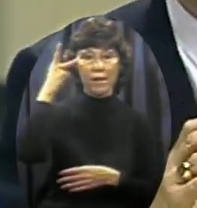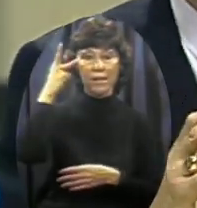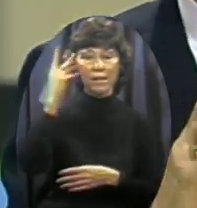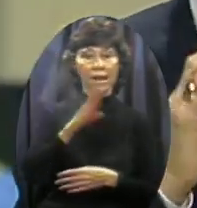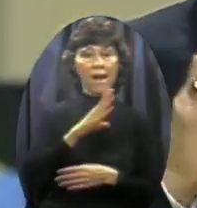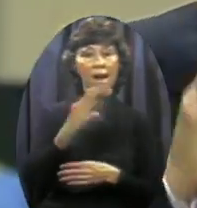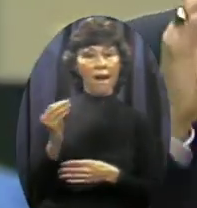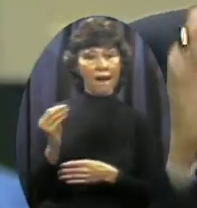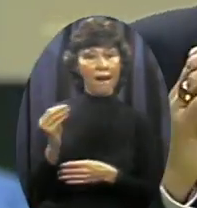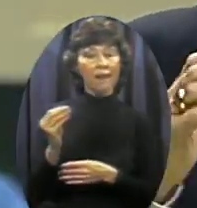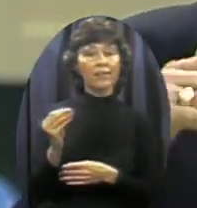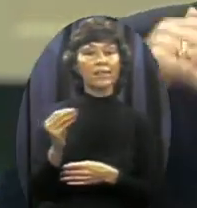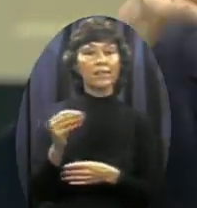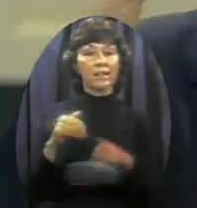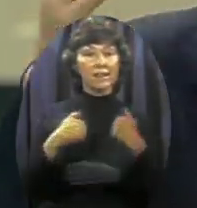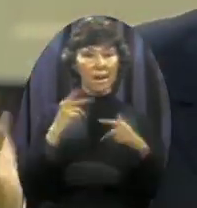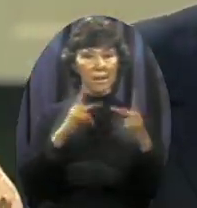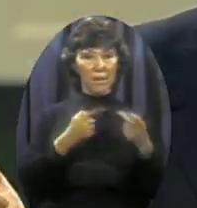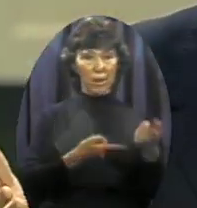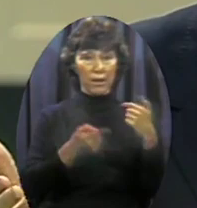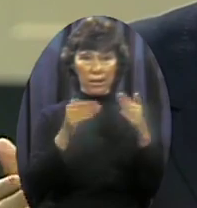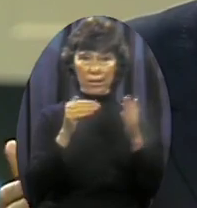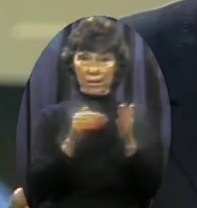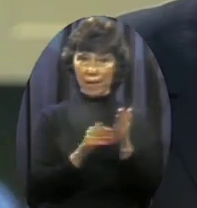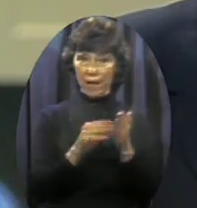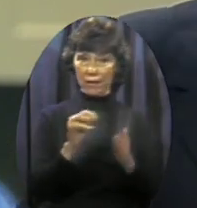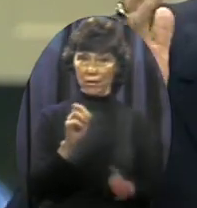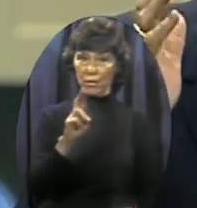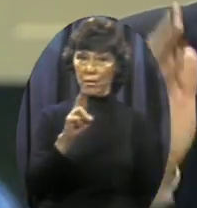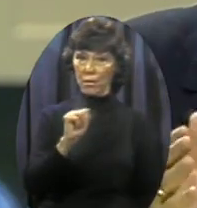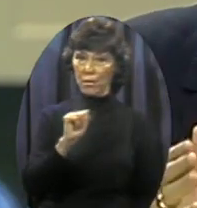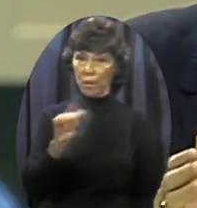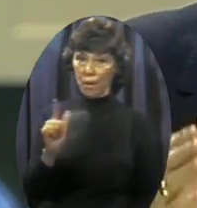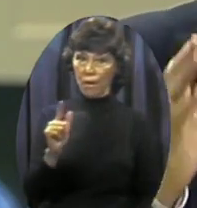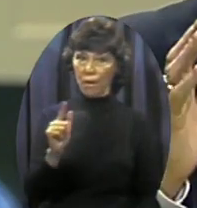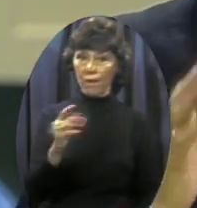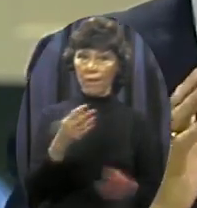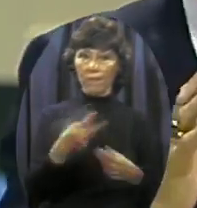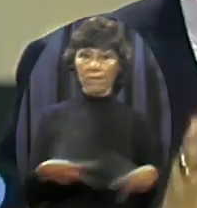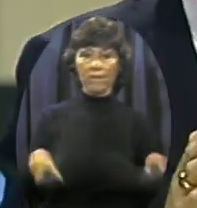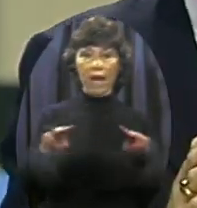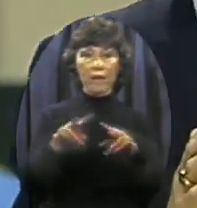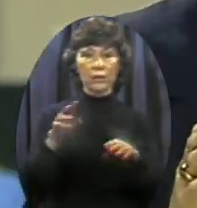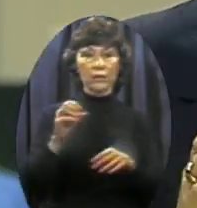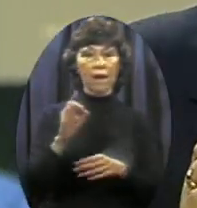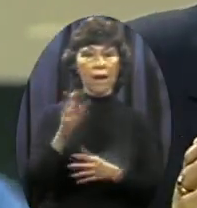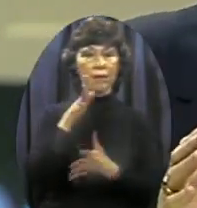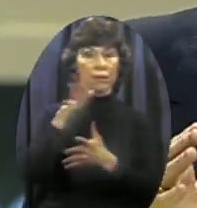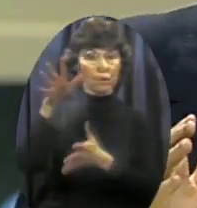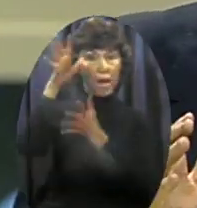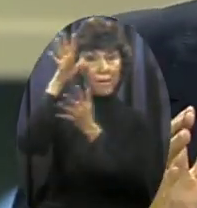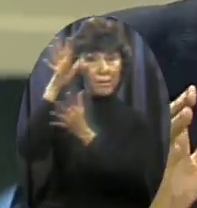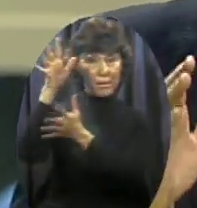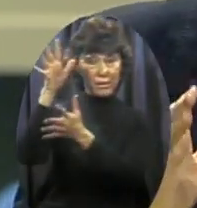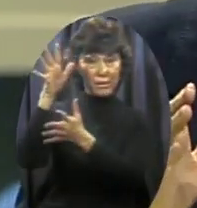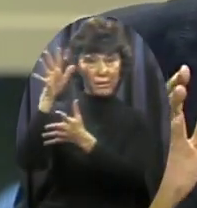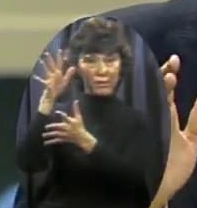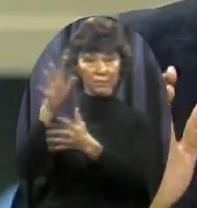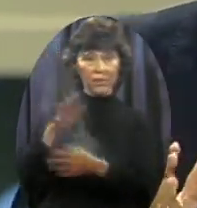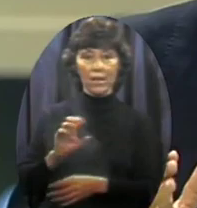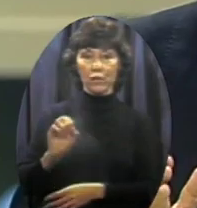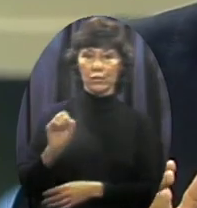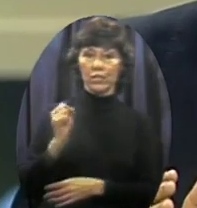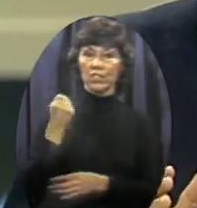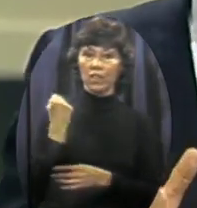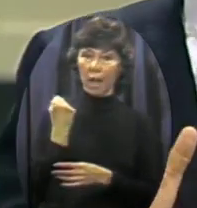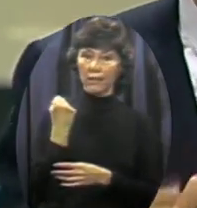Are returning to the moral and traditional values of their grandparents They are repudiating that terrible social experiment of the 60s